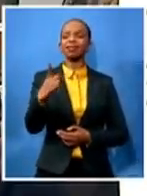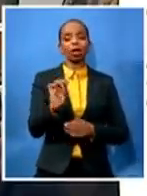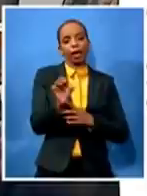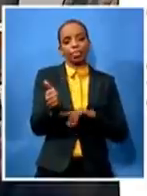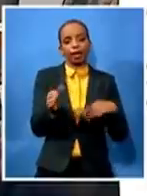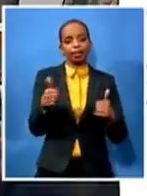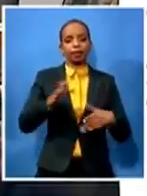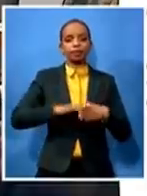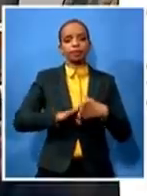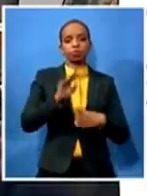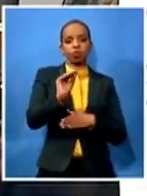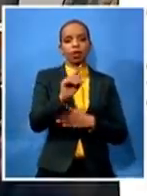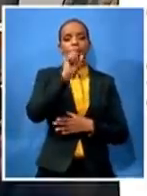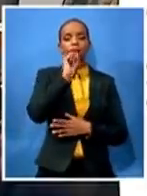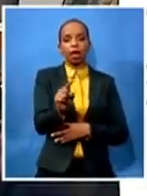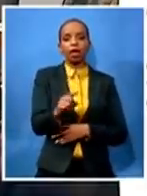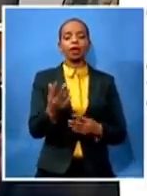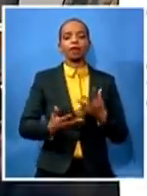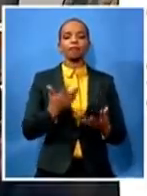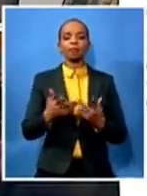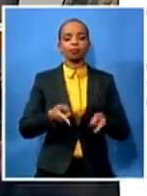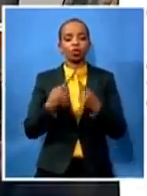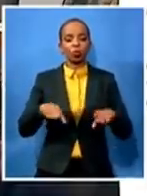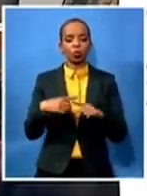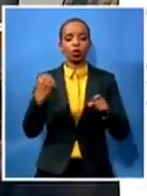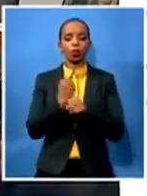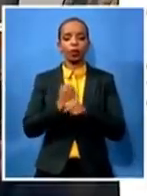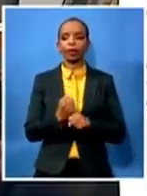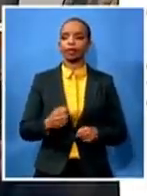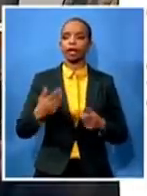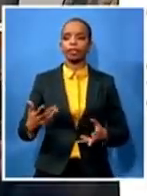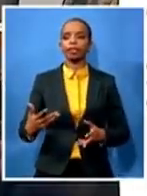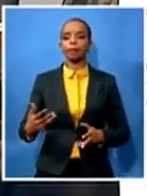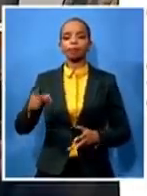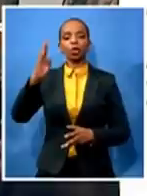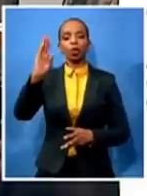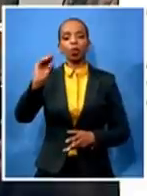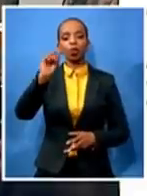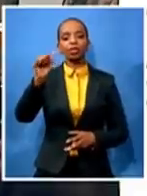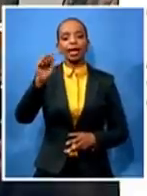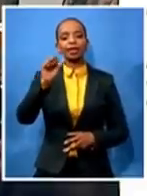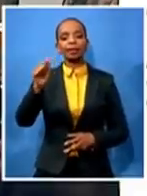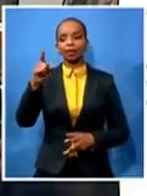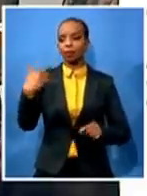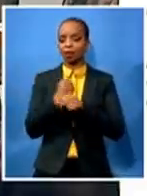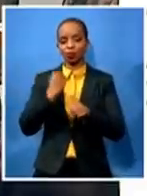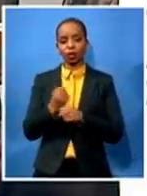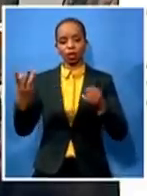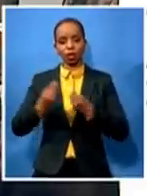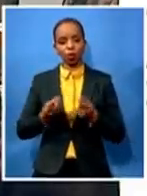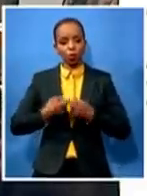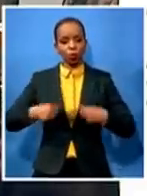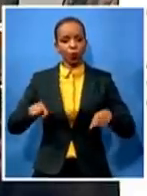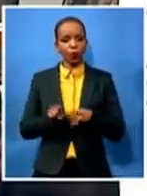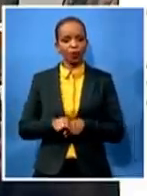working and busasa was supporting and working with us in the african national congress what would you say of the taxi industry to date